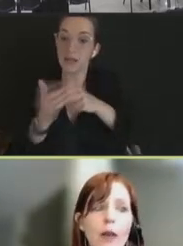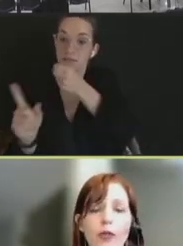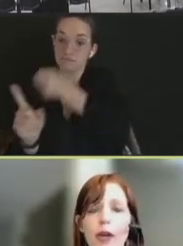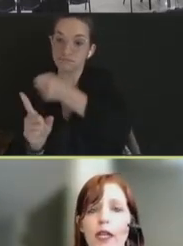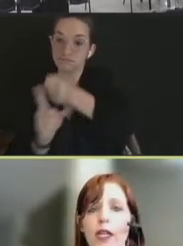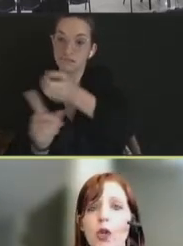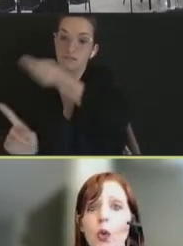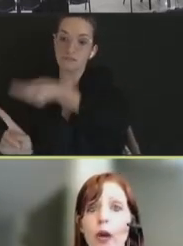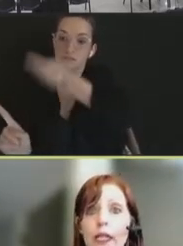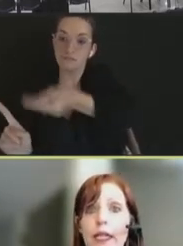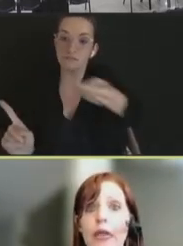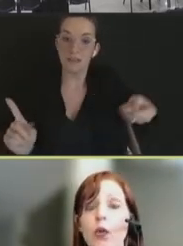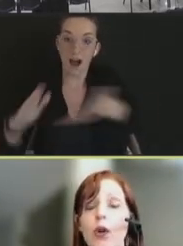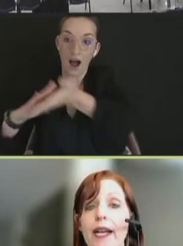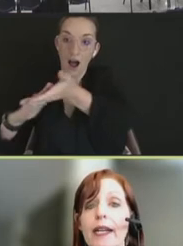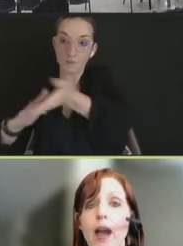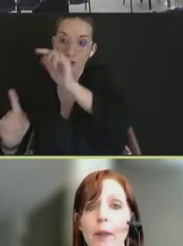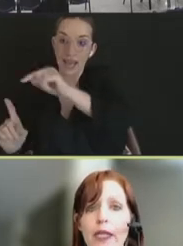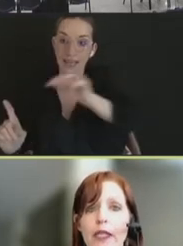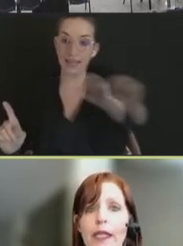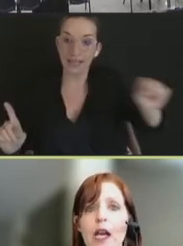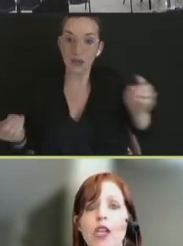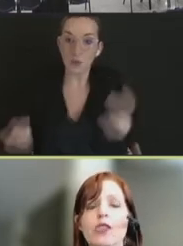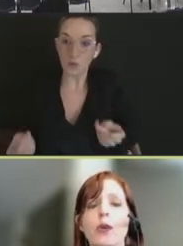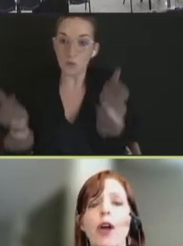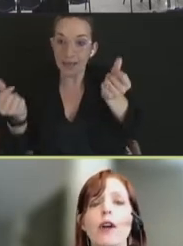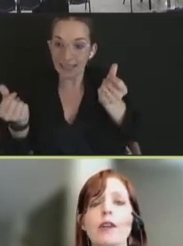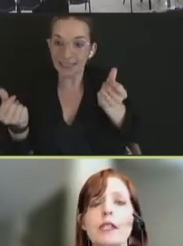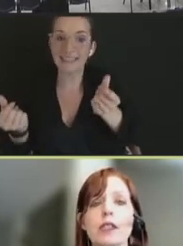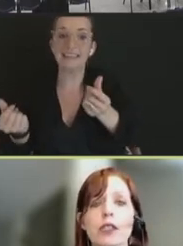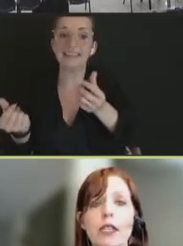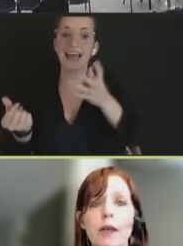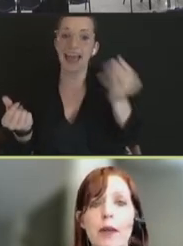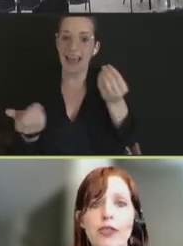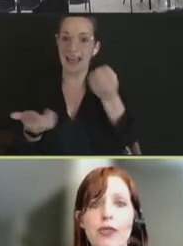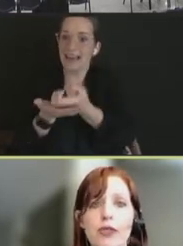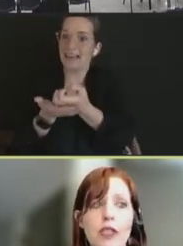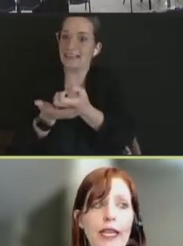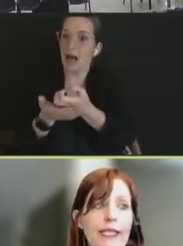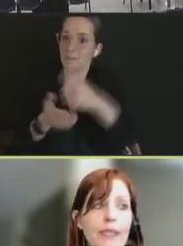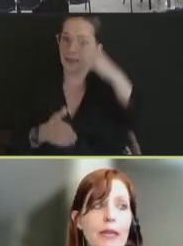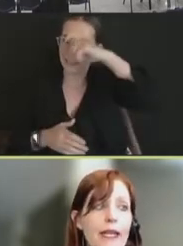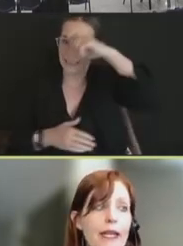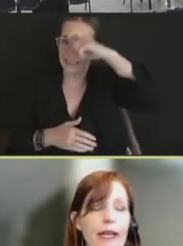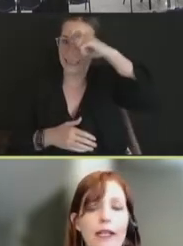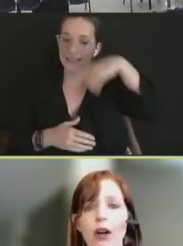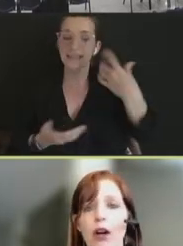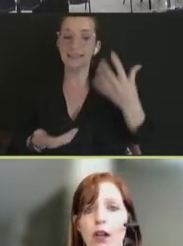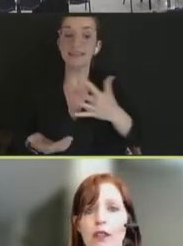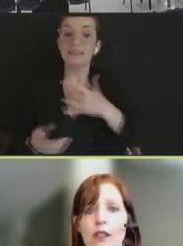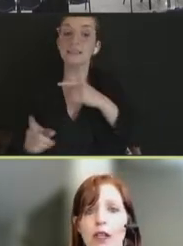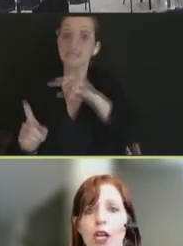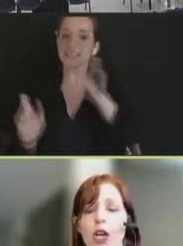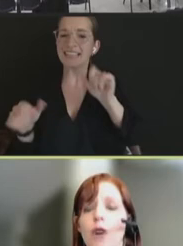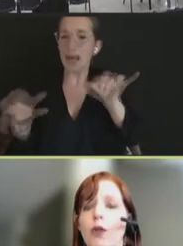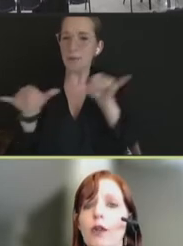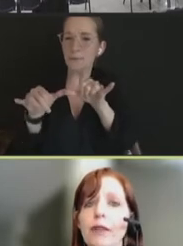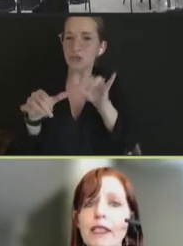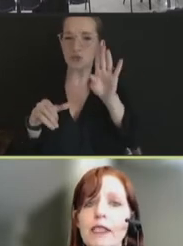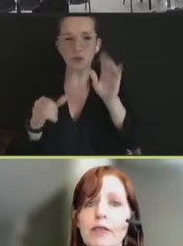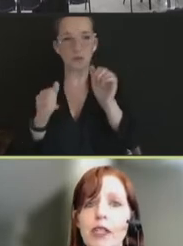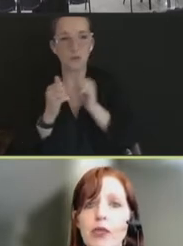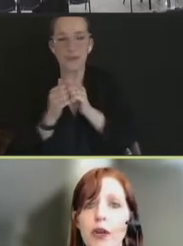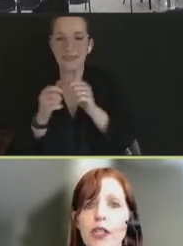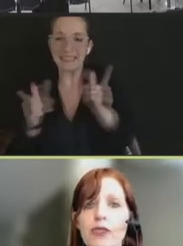is operating quickly or economically. So, we often look at measures like speed and cost. For